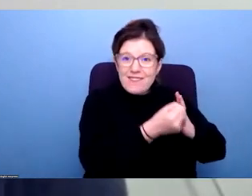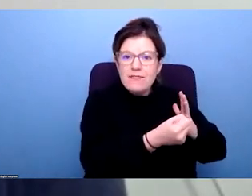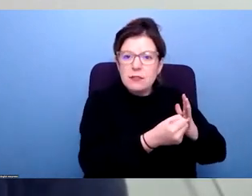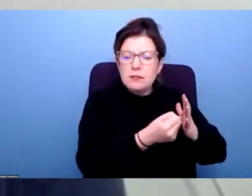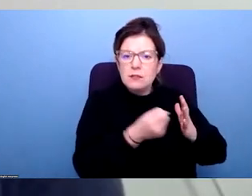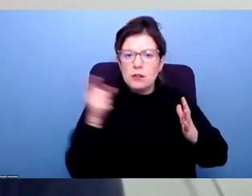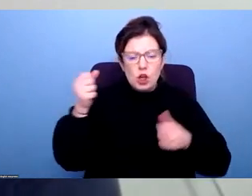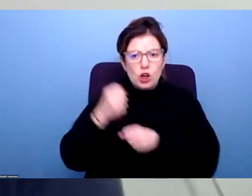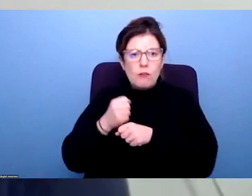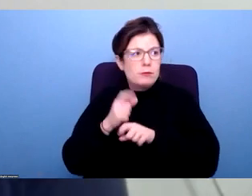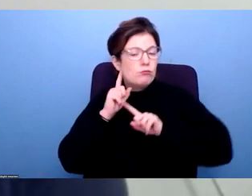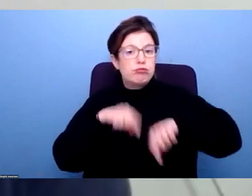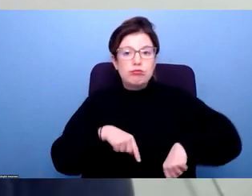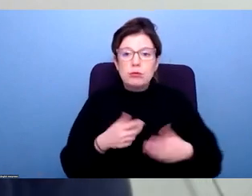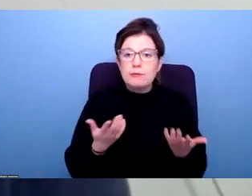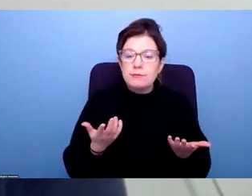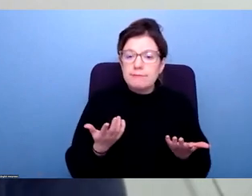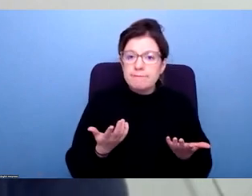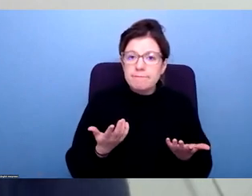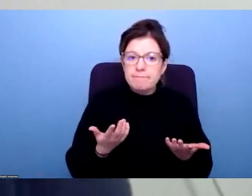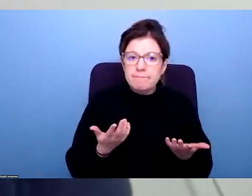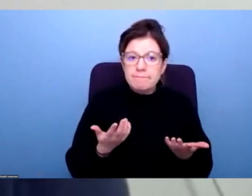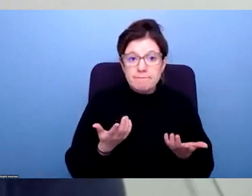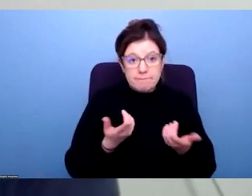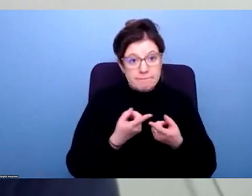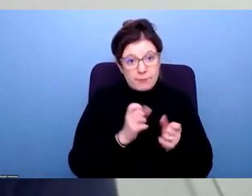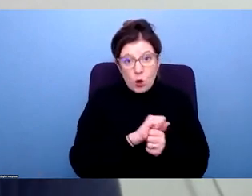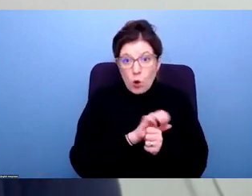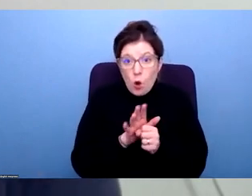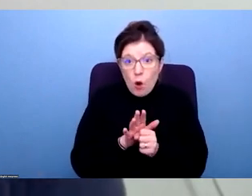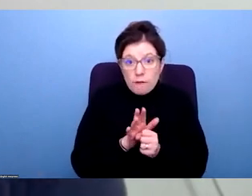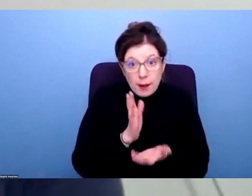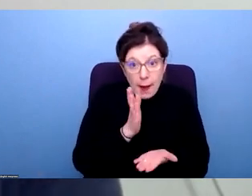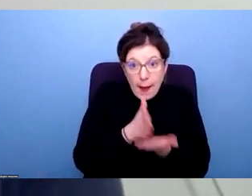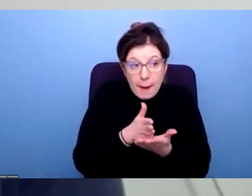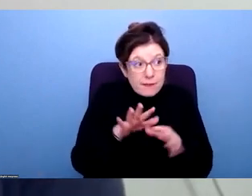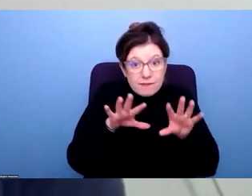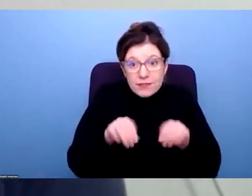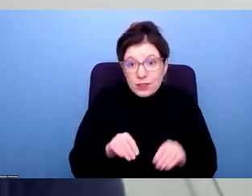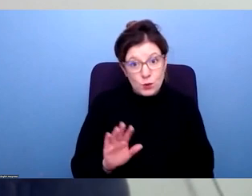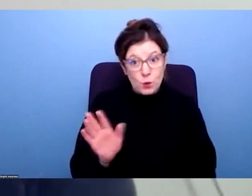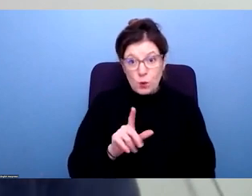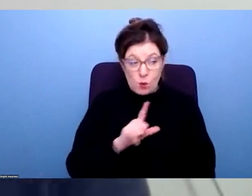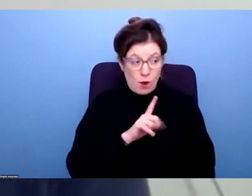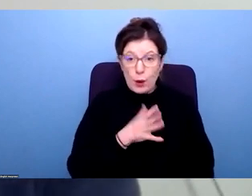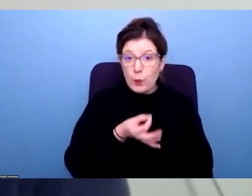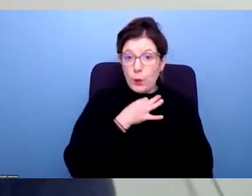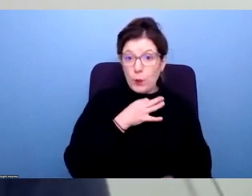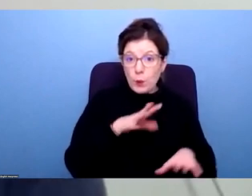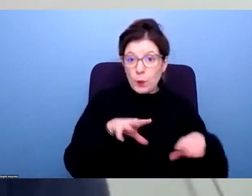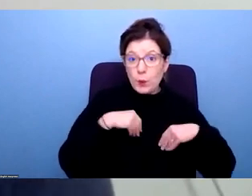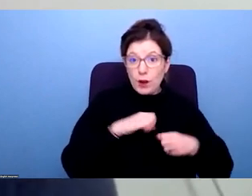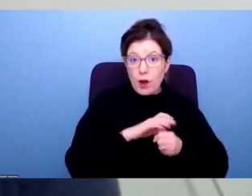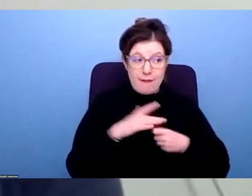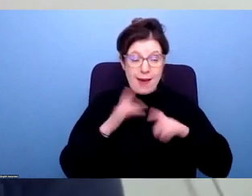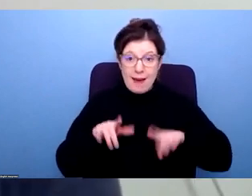And I know, for a lot of us, the pandemic is not over, and we're still having to isolate, while the rest of the world seems